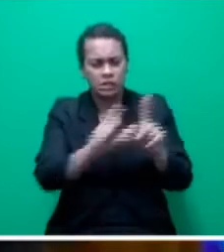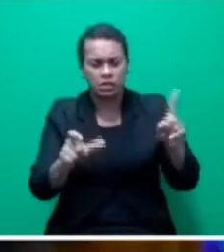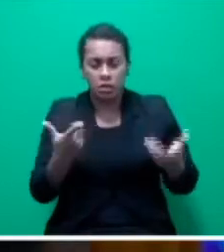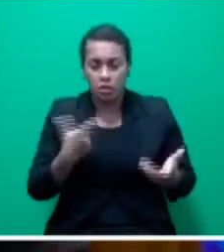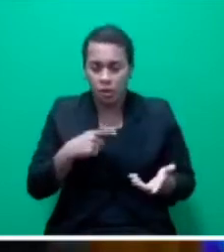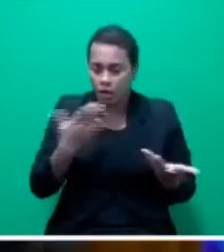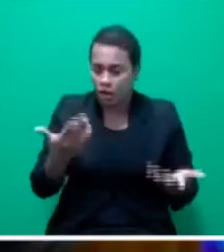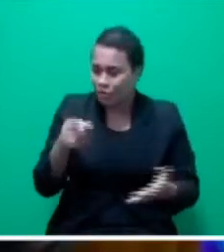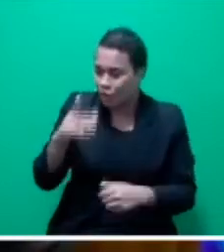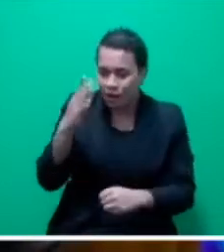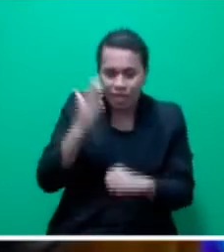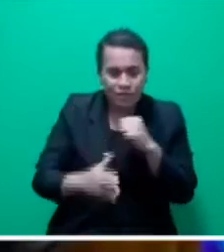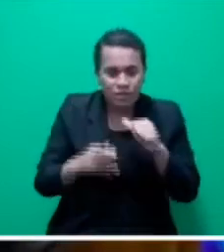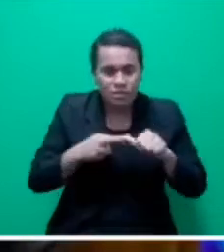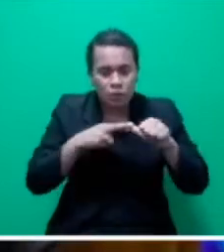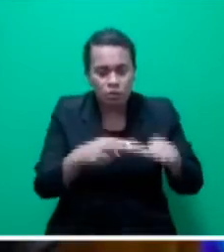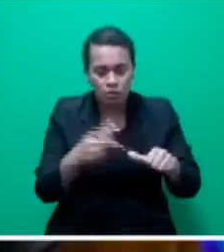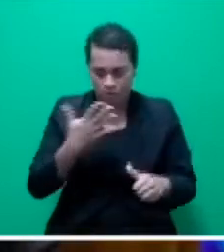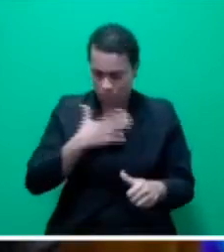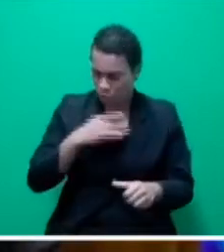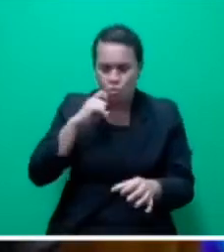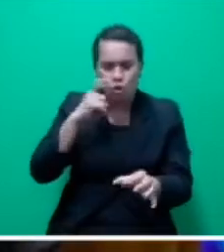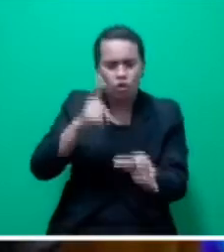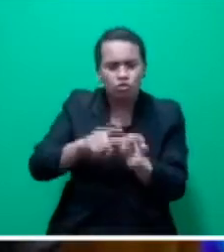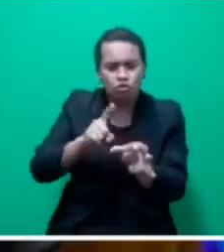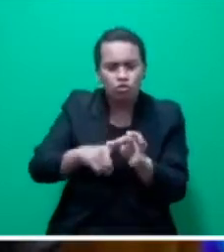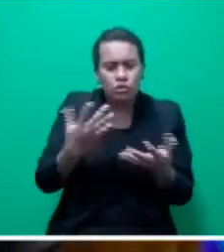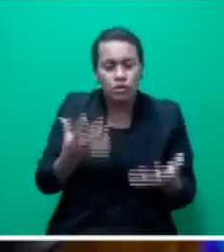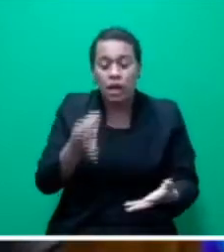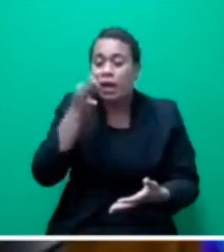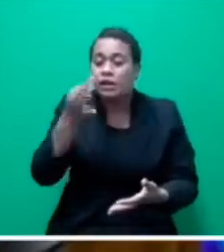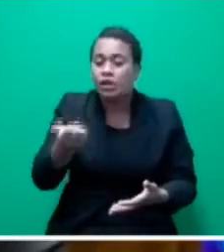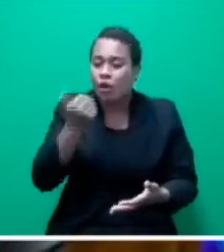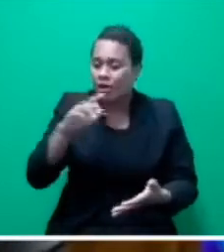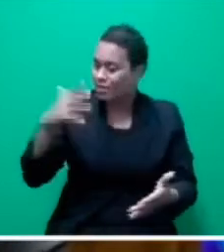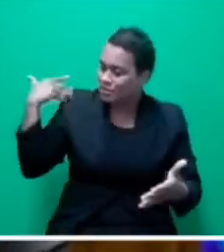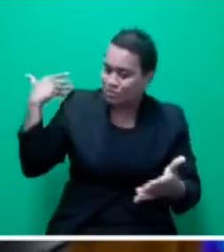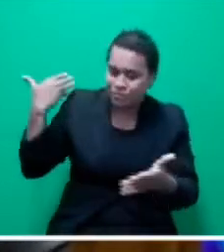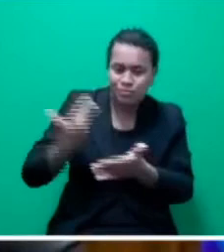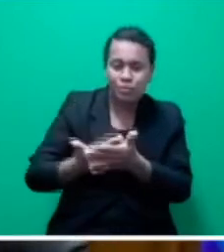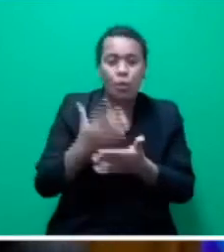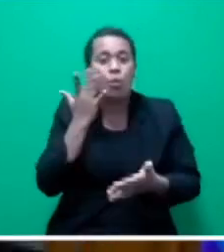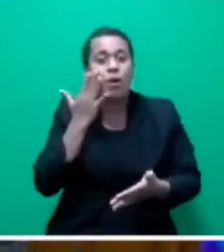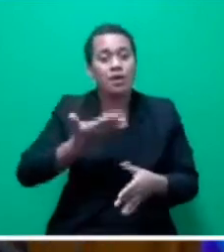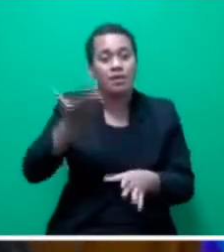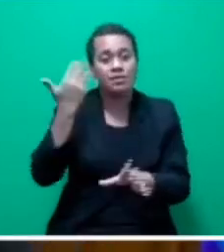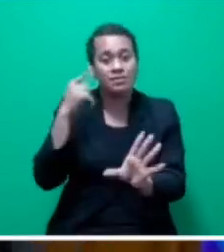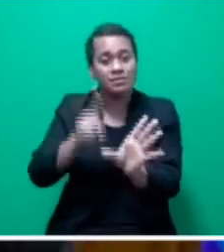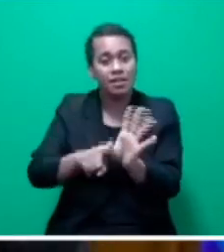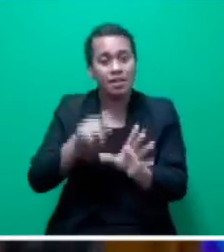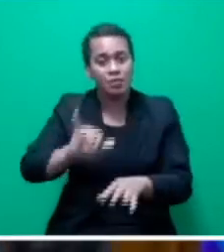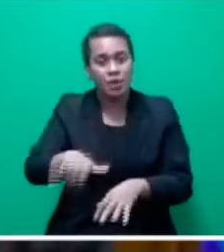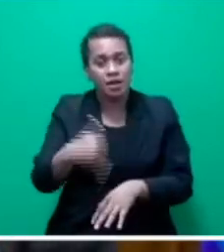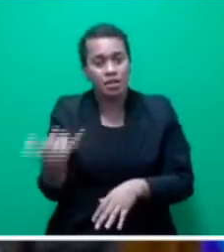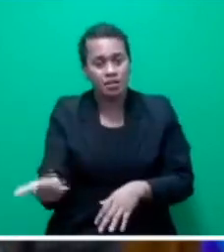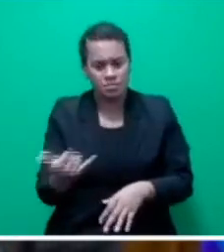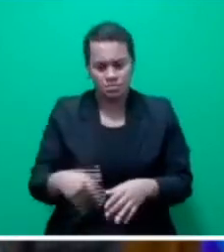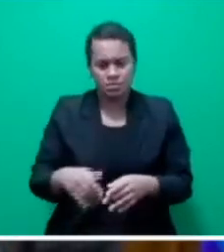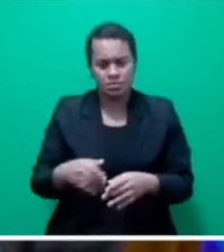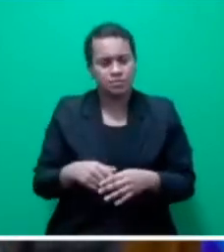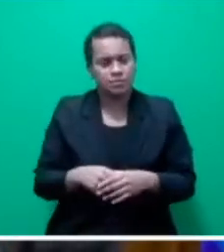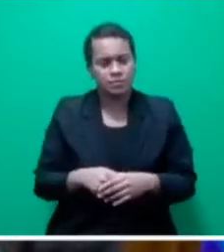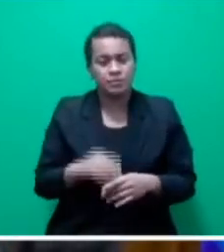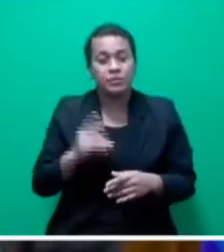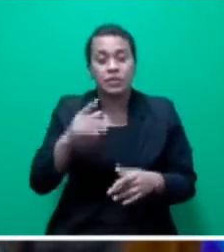fundamental issue that I raised, which was first highlighted in Parliament in May last year by the Honorable Leader of the Opposition, which is